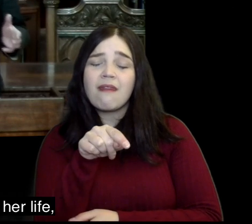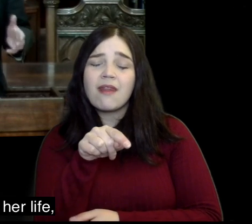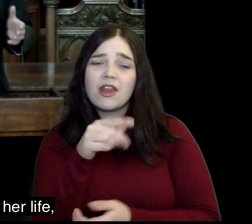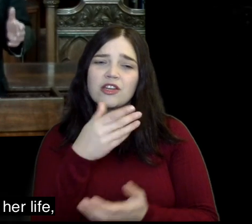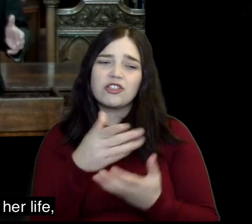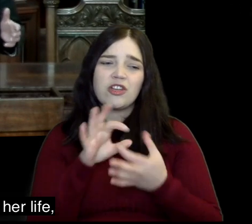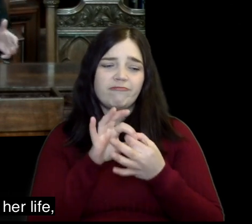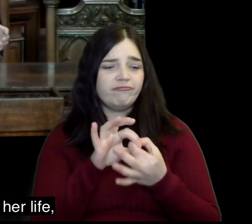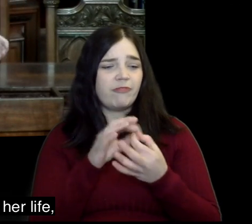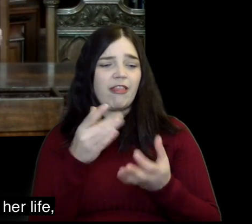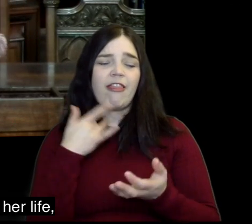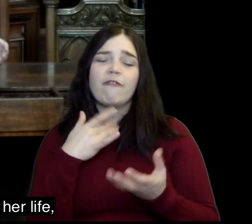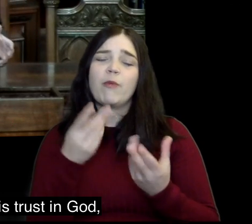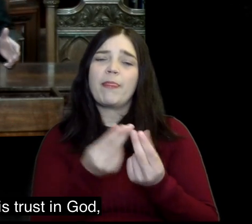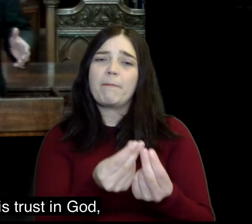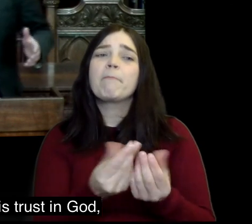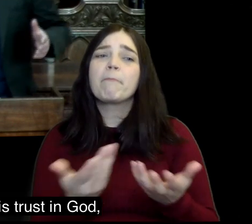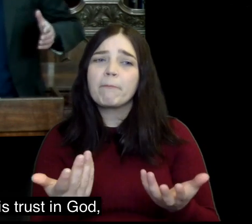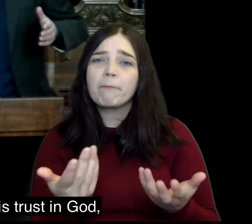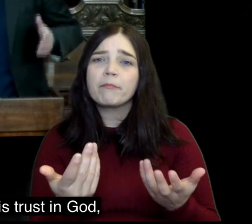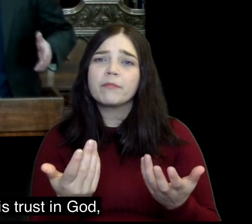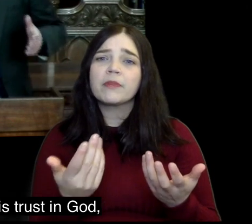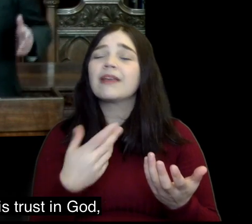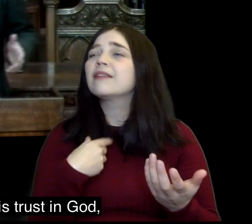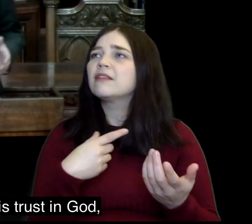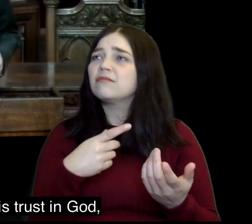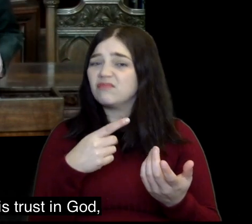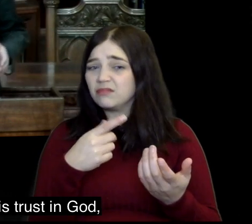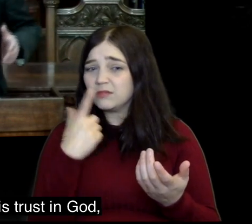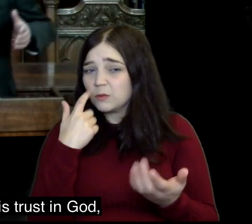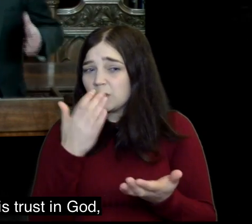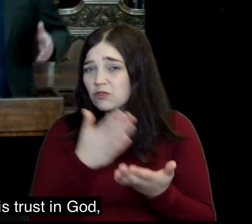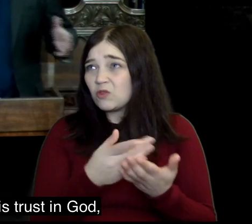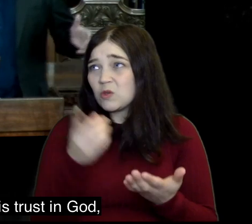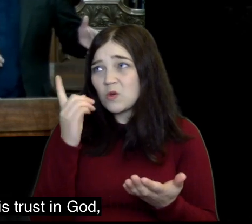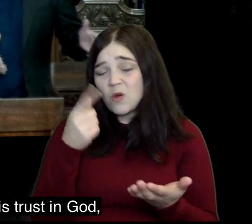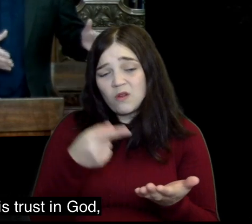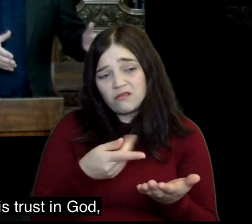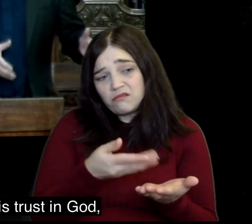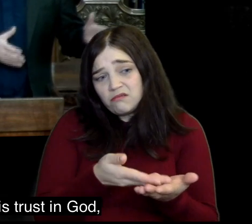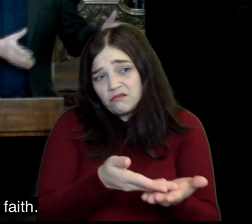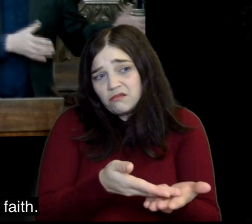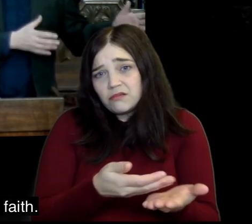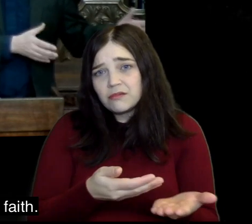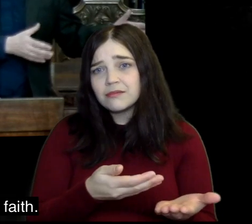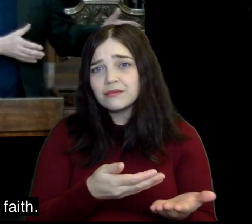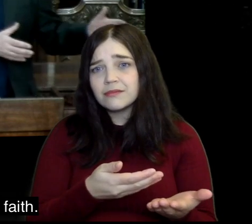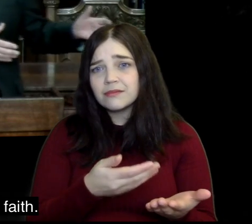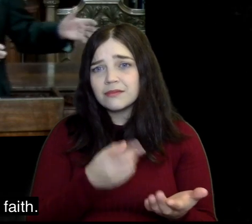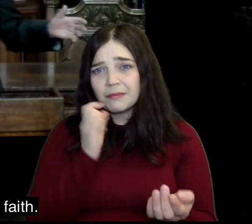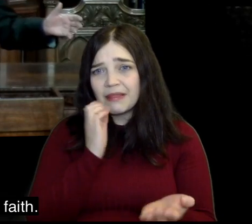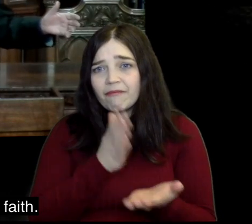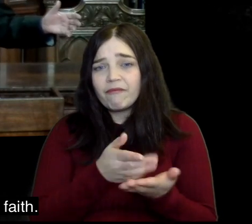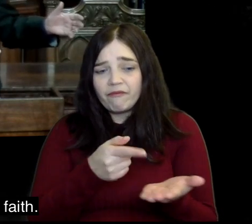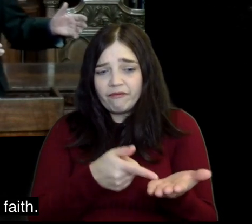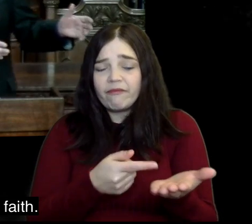starts off with this and as he shares her life he invites her to share his trust in God